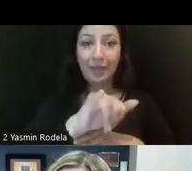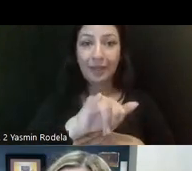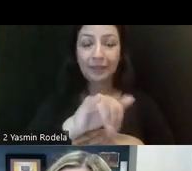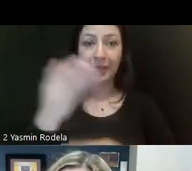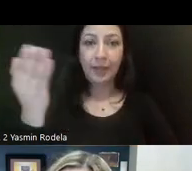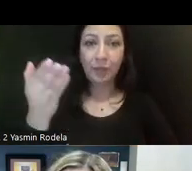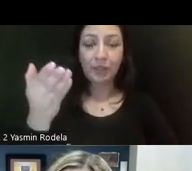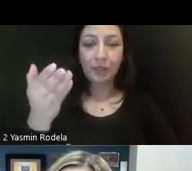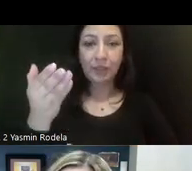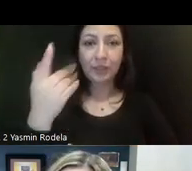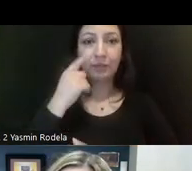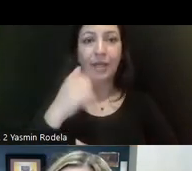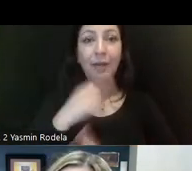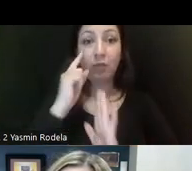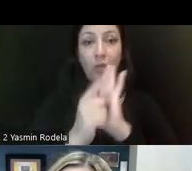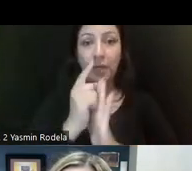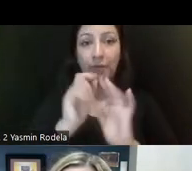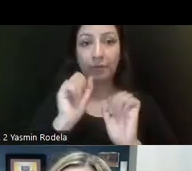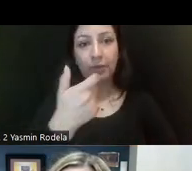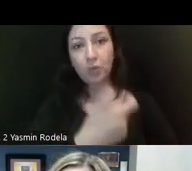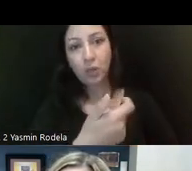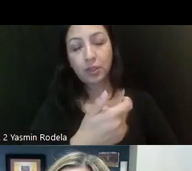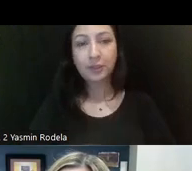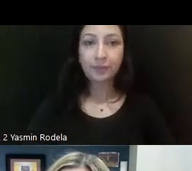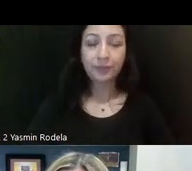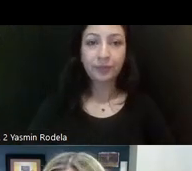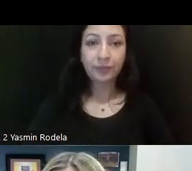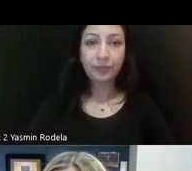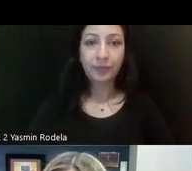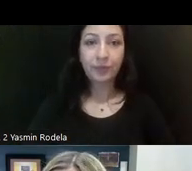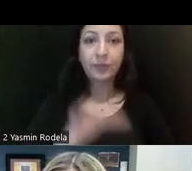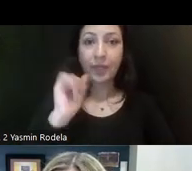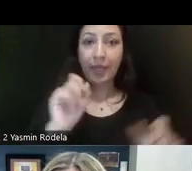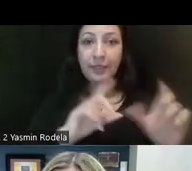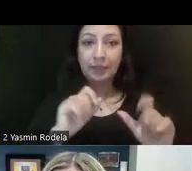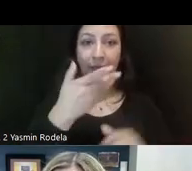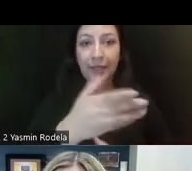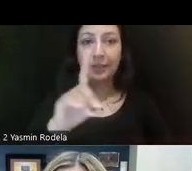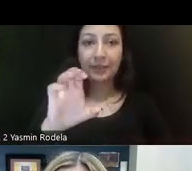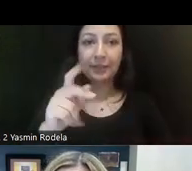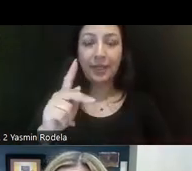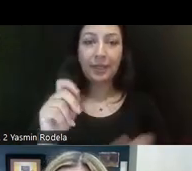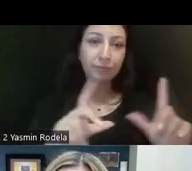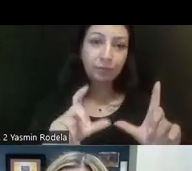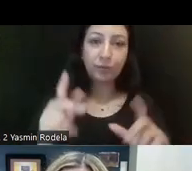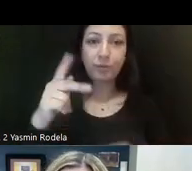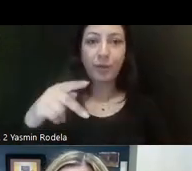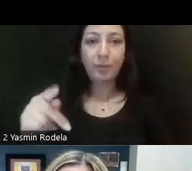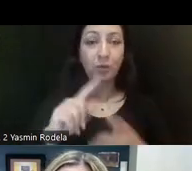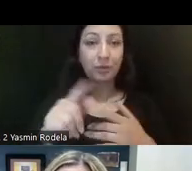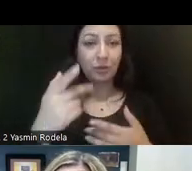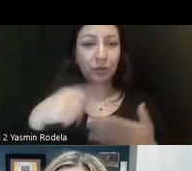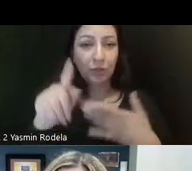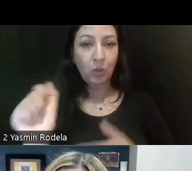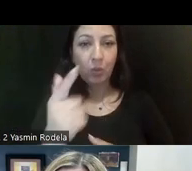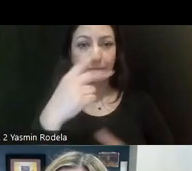presentation, uh, takes about an hour to watch, um, and it, is that slide deck. And so I would really encourage people to check that out